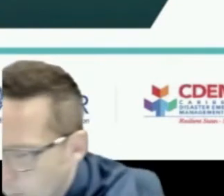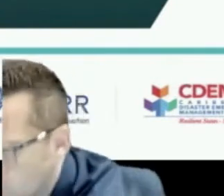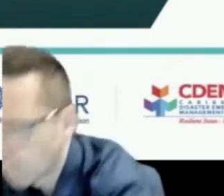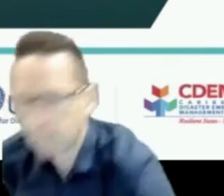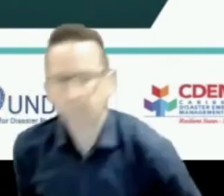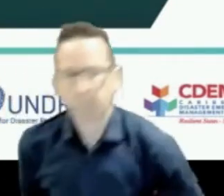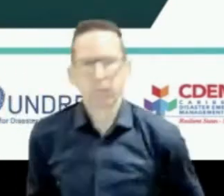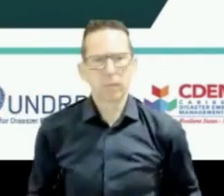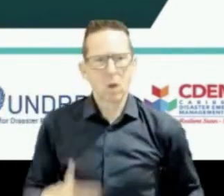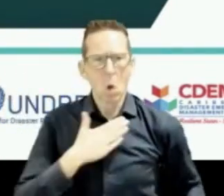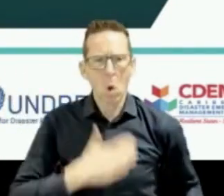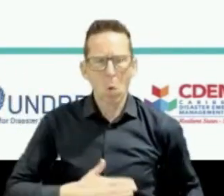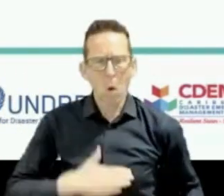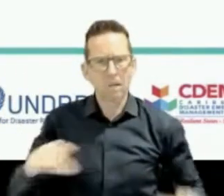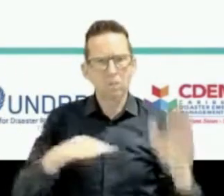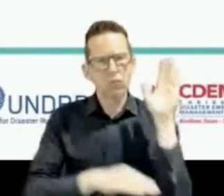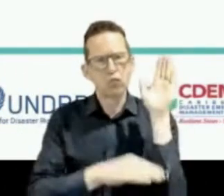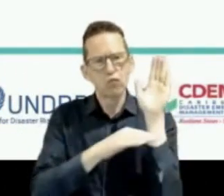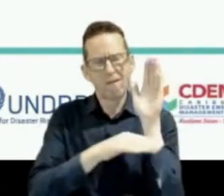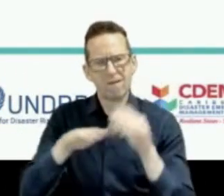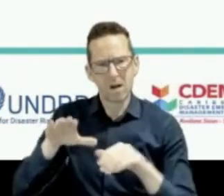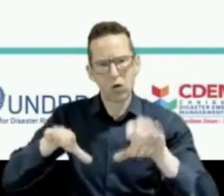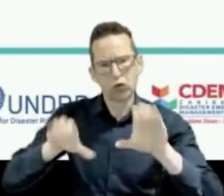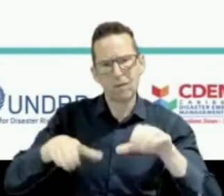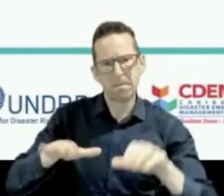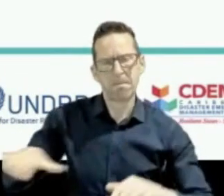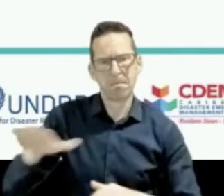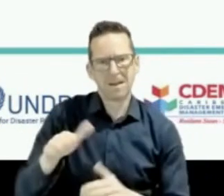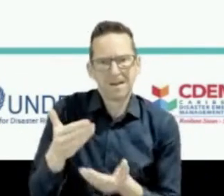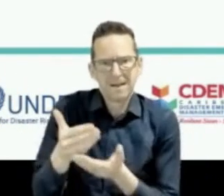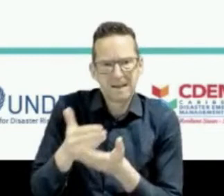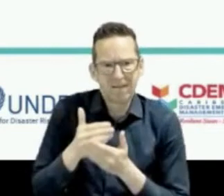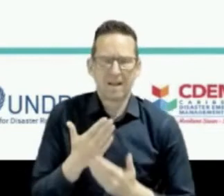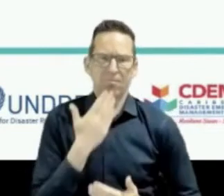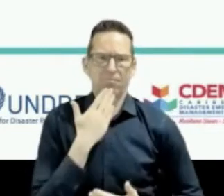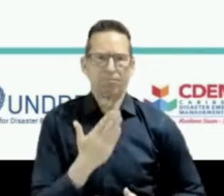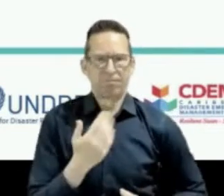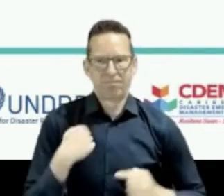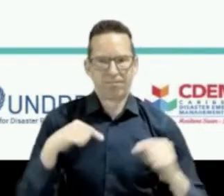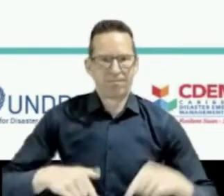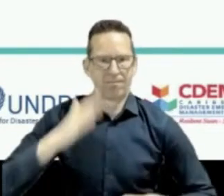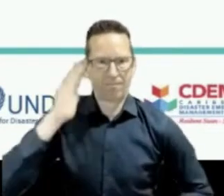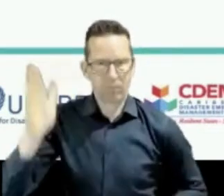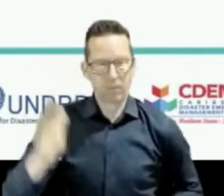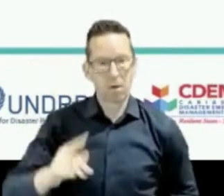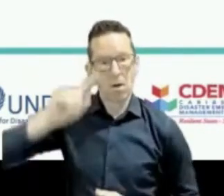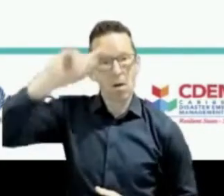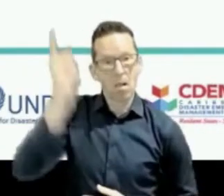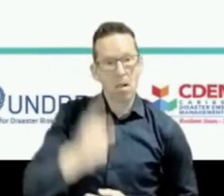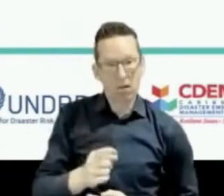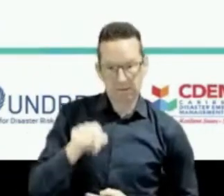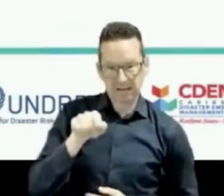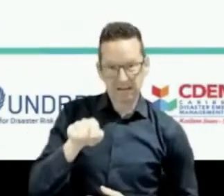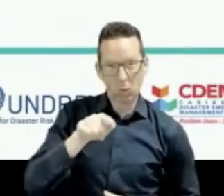you to the WMO for inviting me to join. Lightning is, of course, the most common weather hazard that most people in the world will